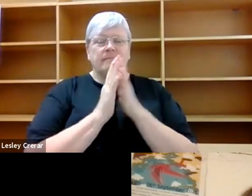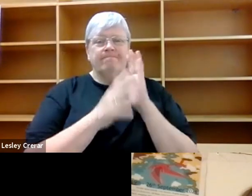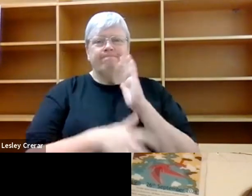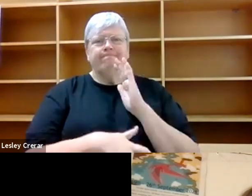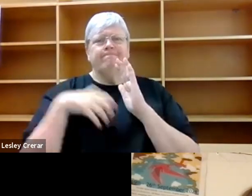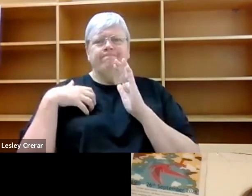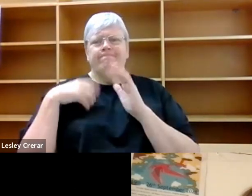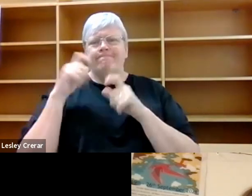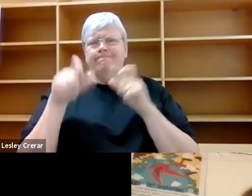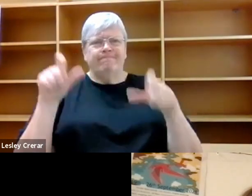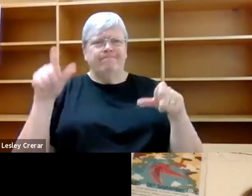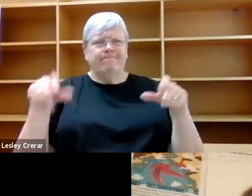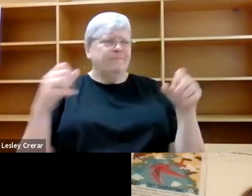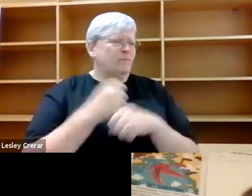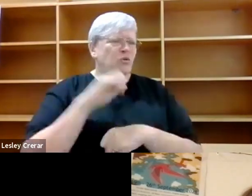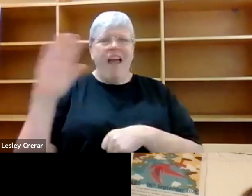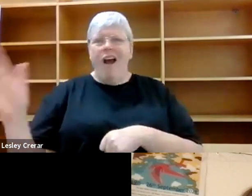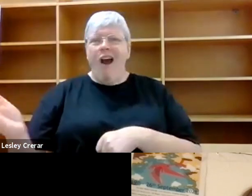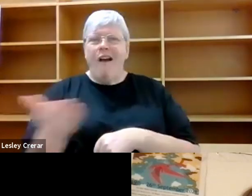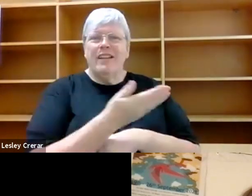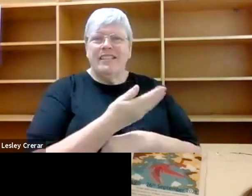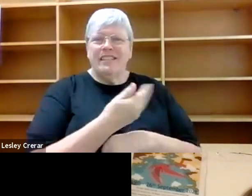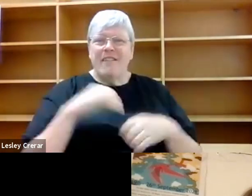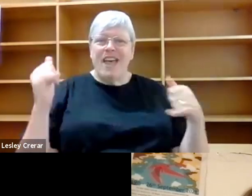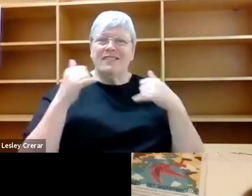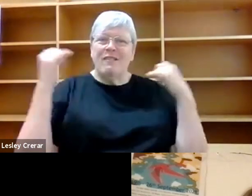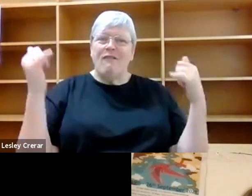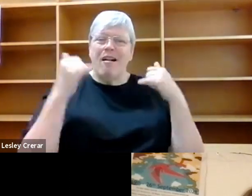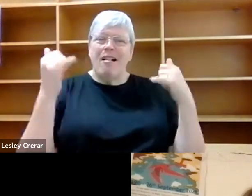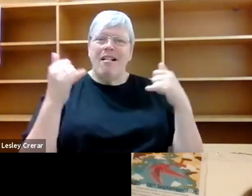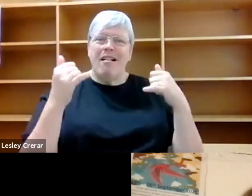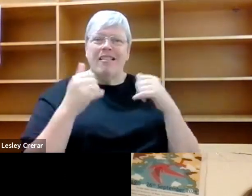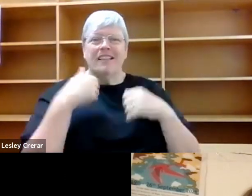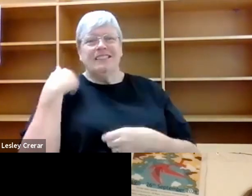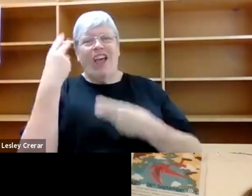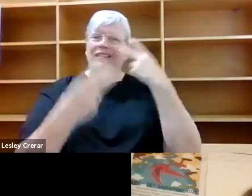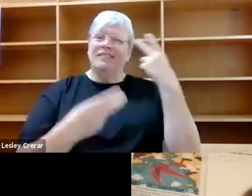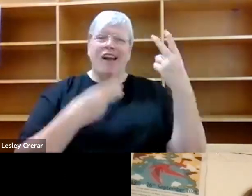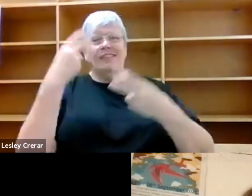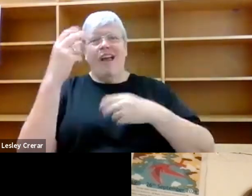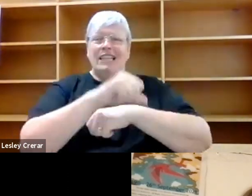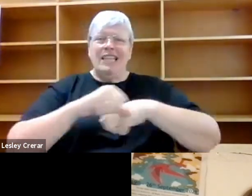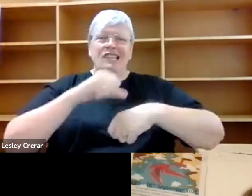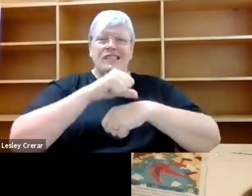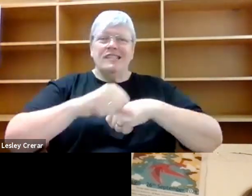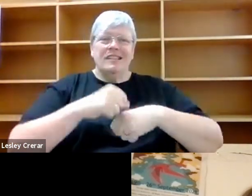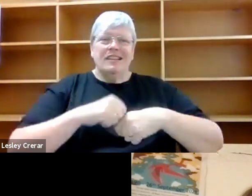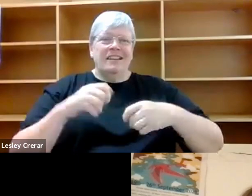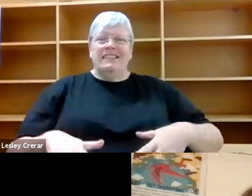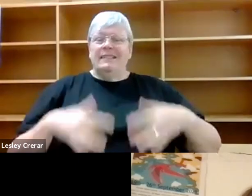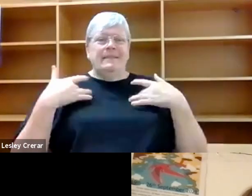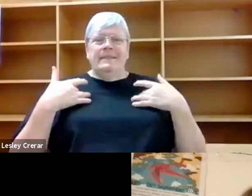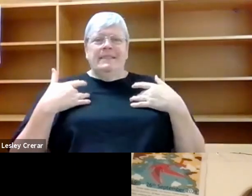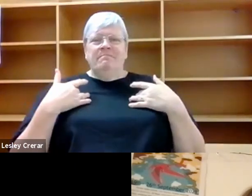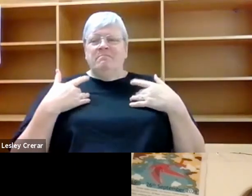people doing harvest festival. And, you know, kind of the hymns that you would sing at Easter or, you know, I didn't feel that I had a special way